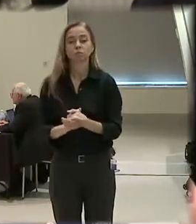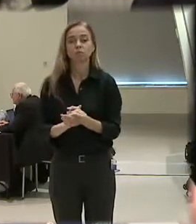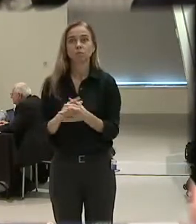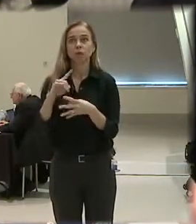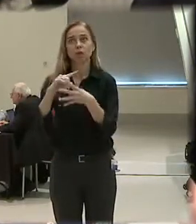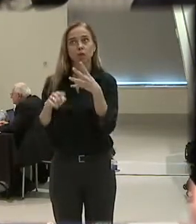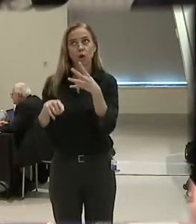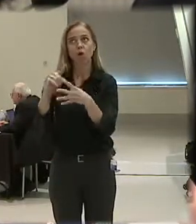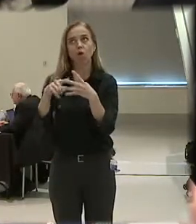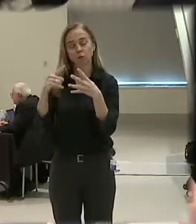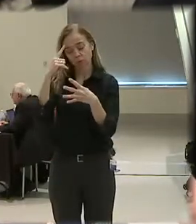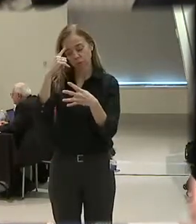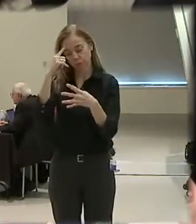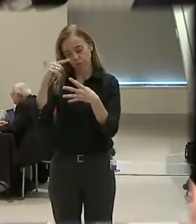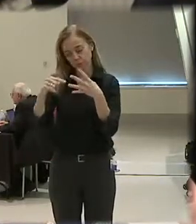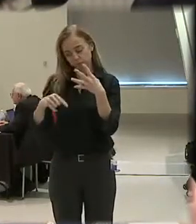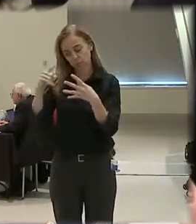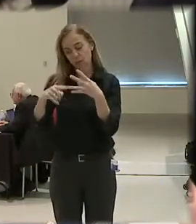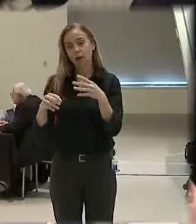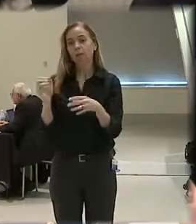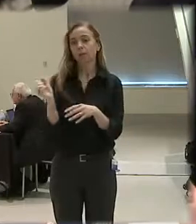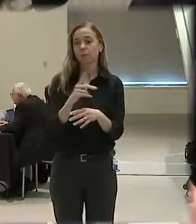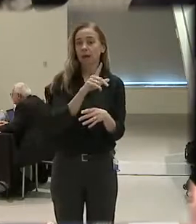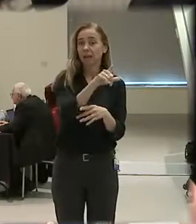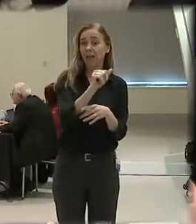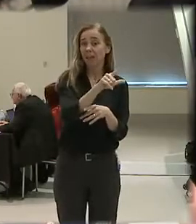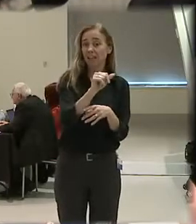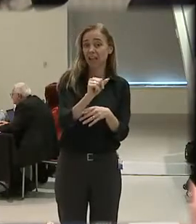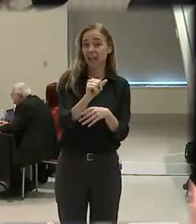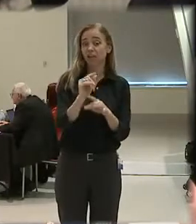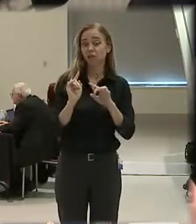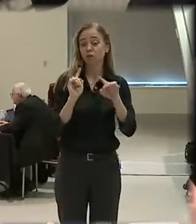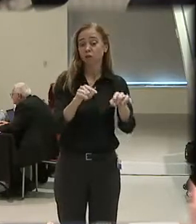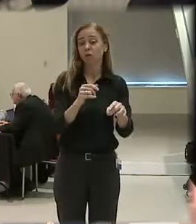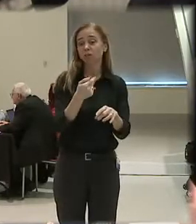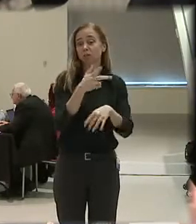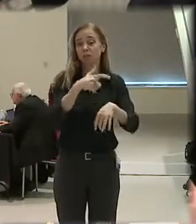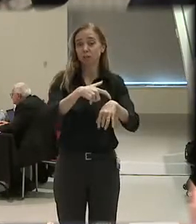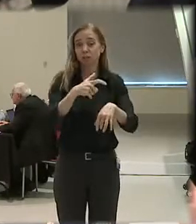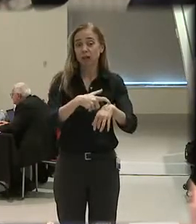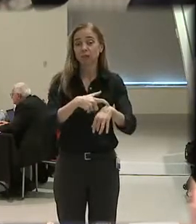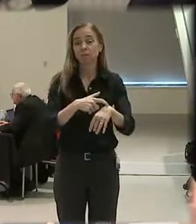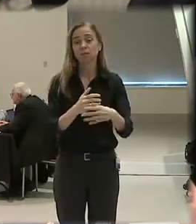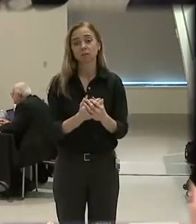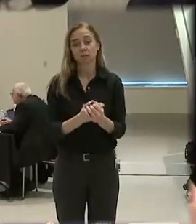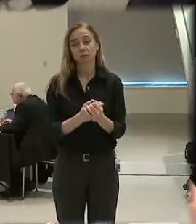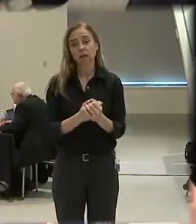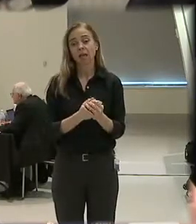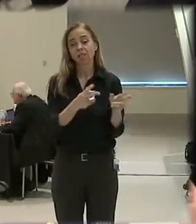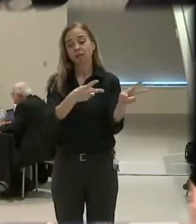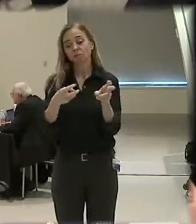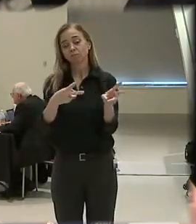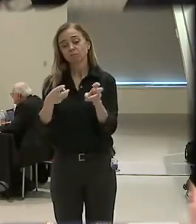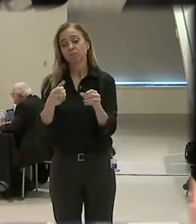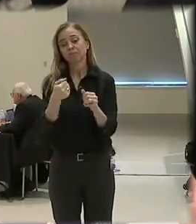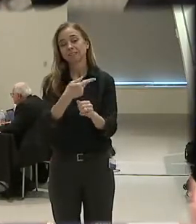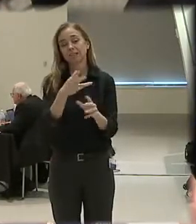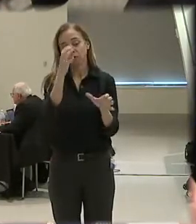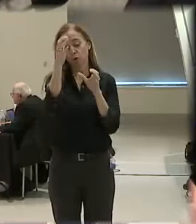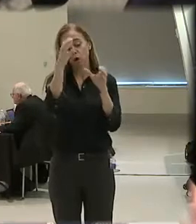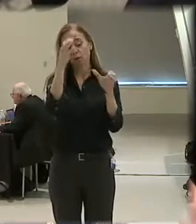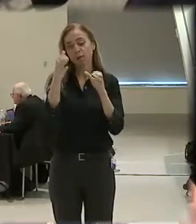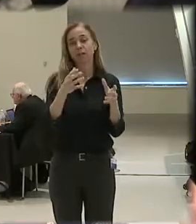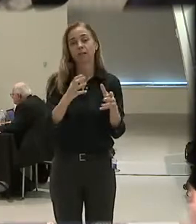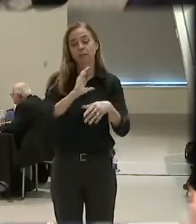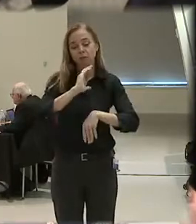those off the top of my head. And, you know, back to L.A., we've been down to L.A. several times and stolen several concepts of how that agency does some business.